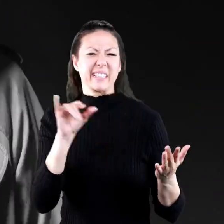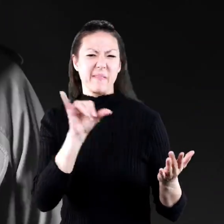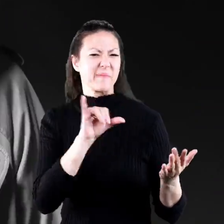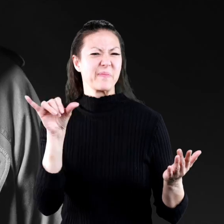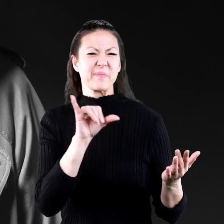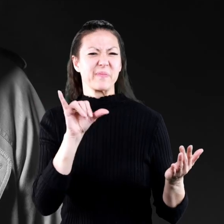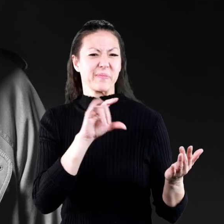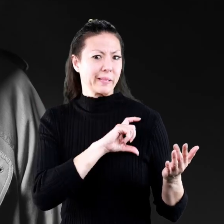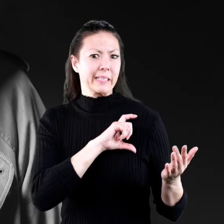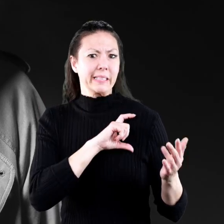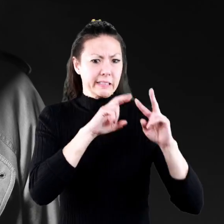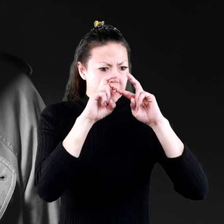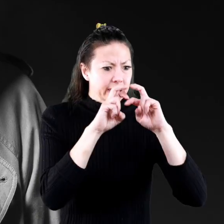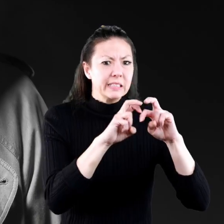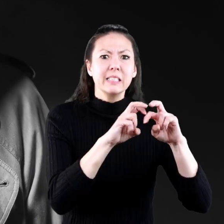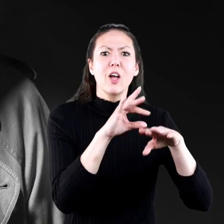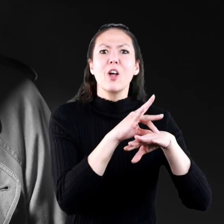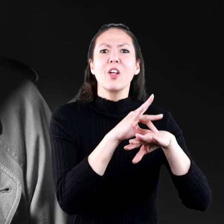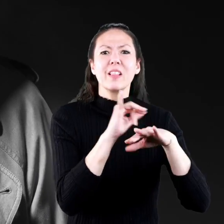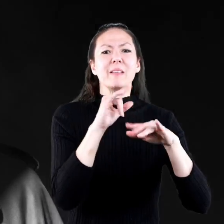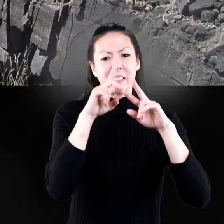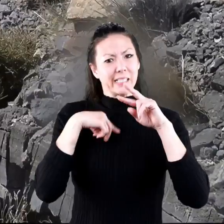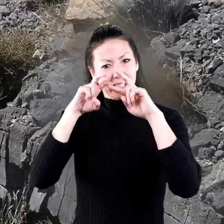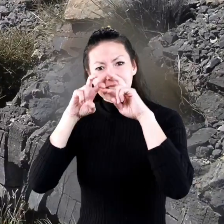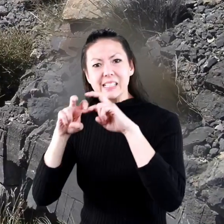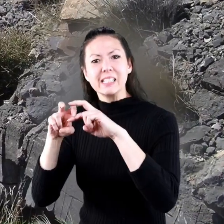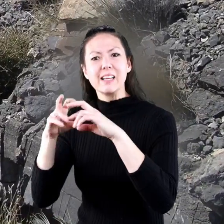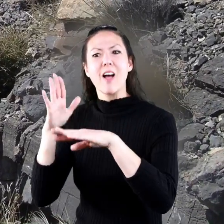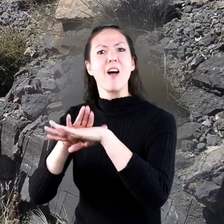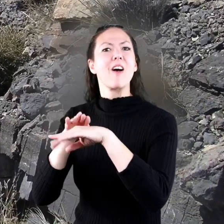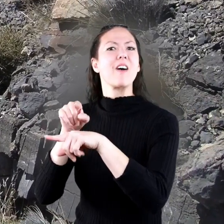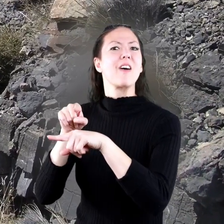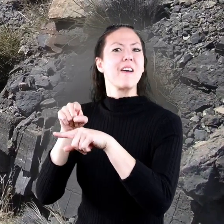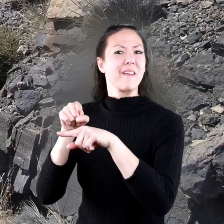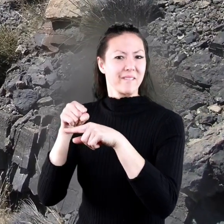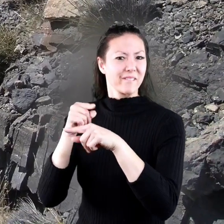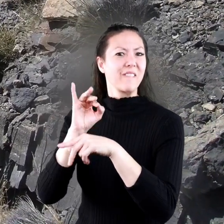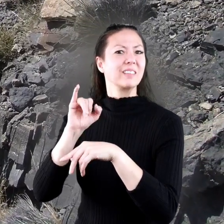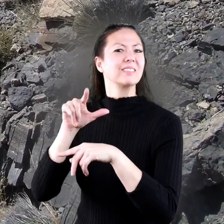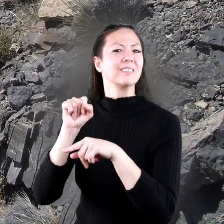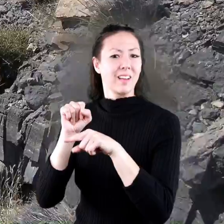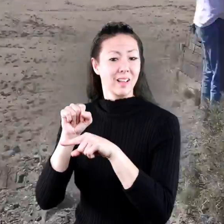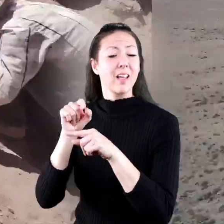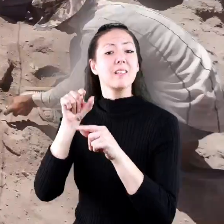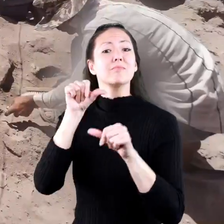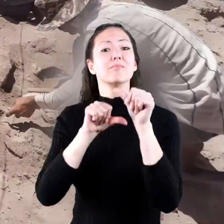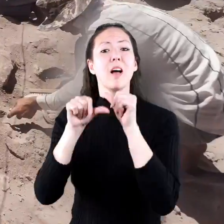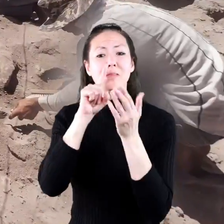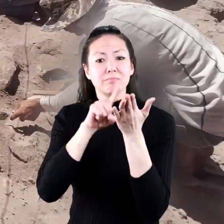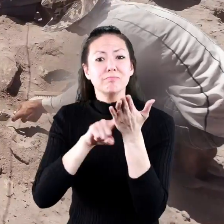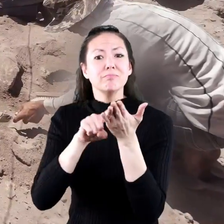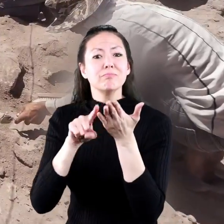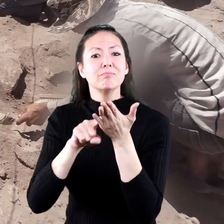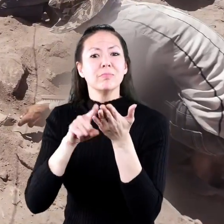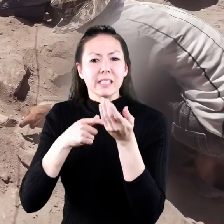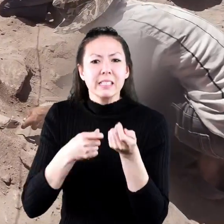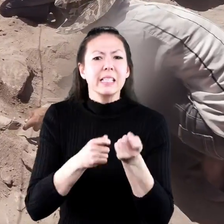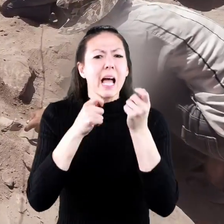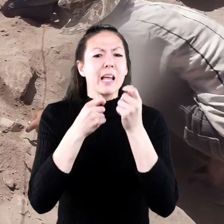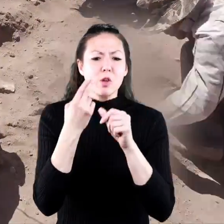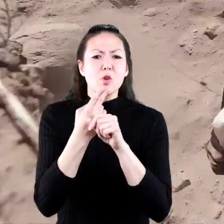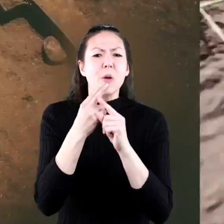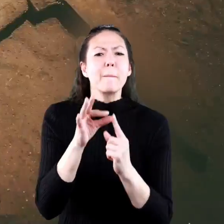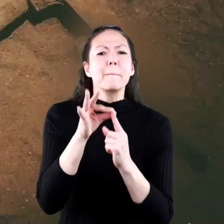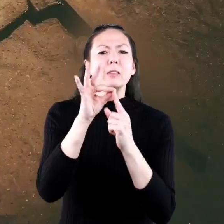like detectives they can tell by looking at the earth where to look for fossils paleontologists start